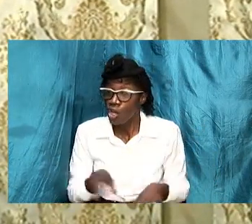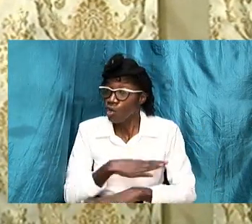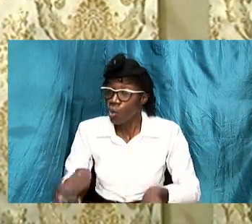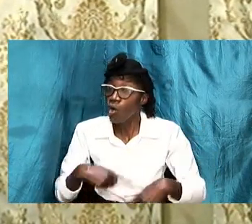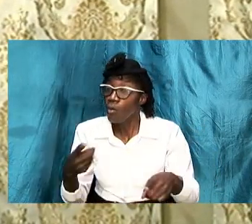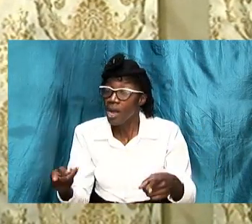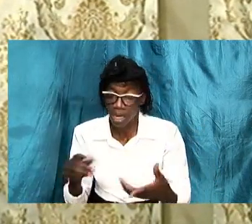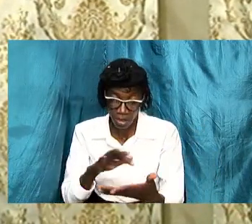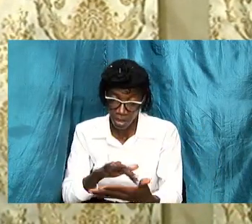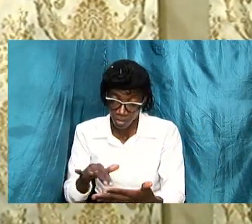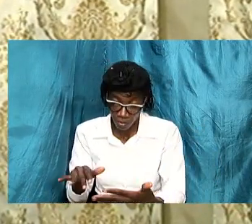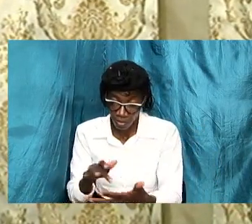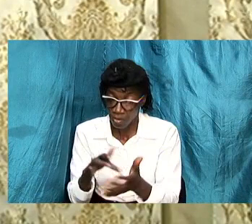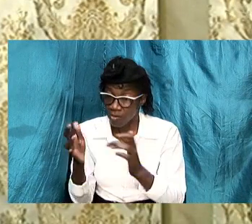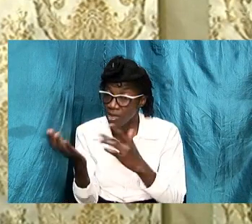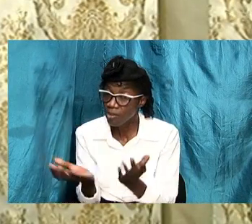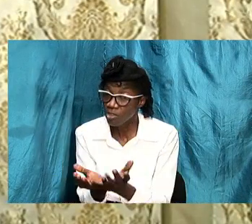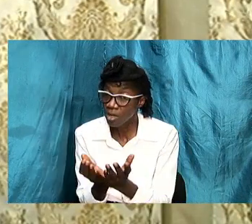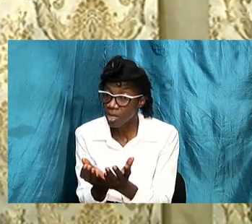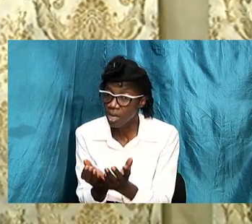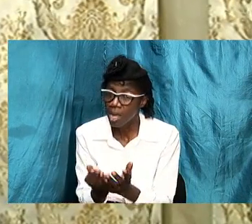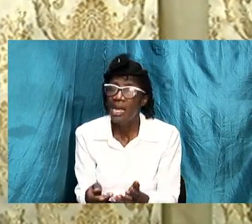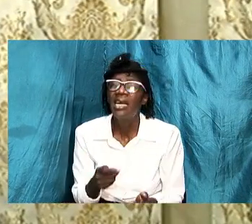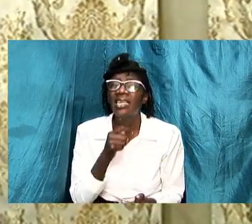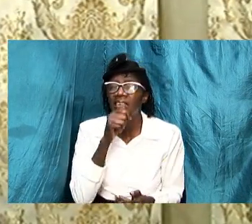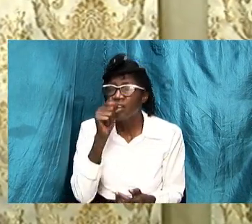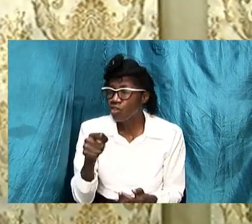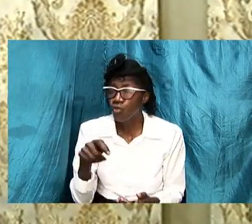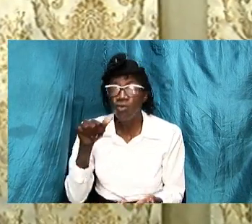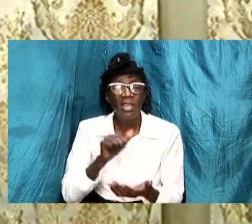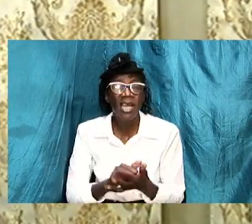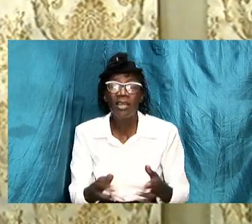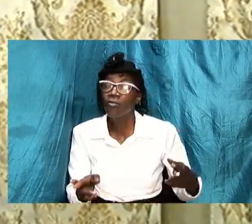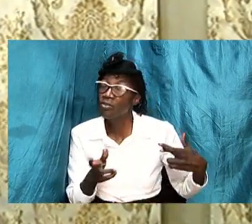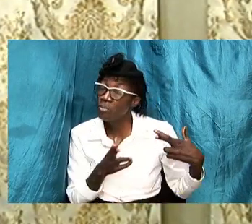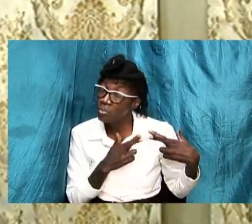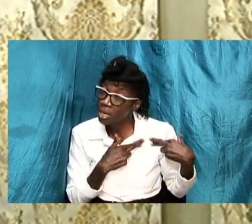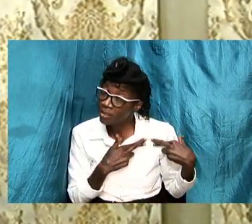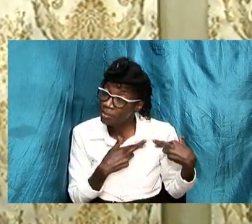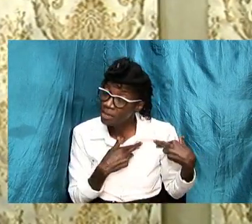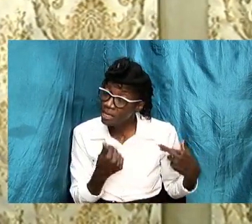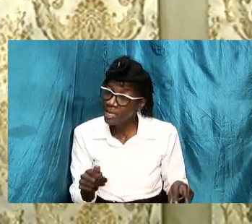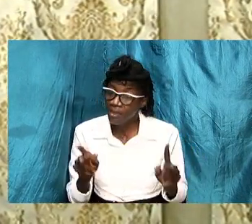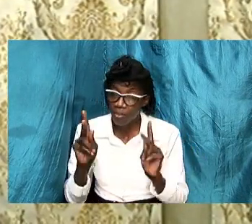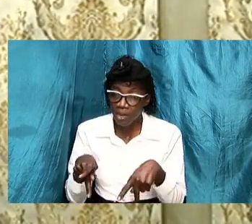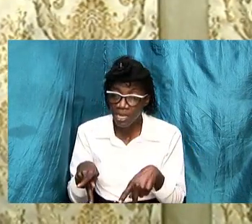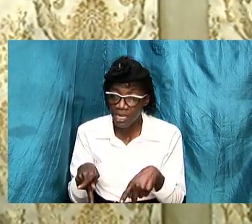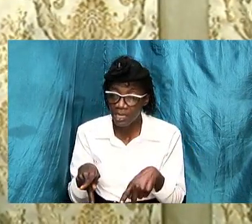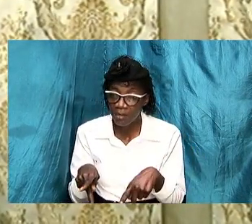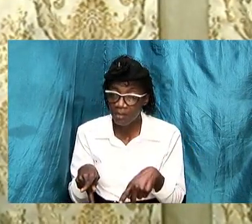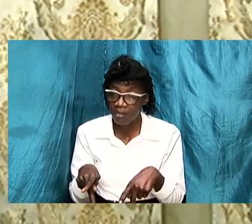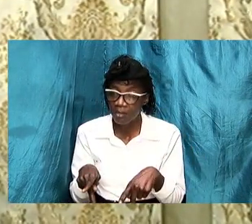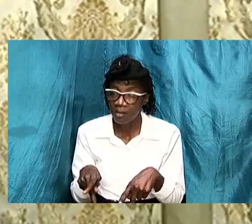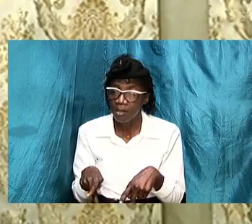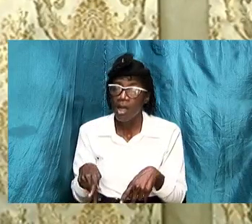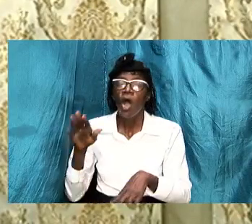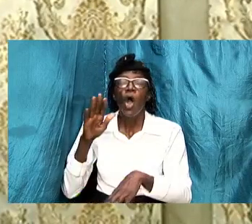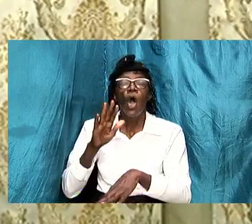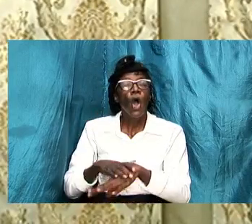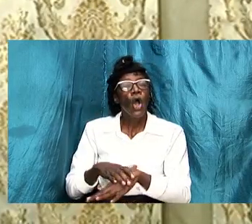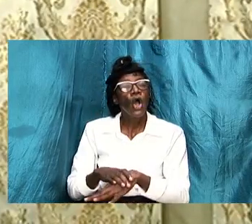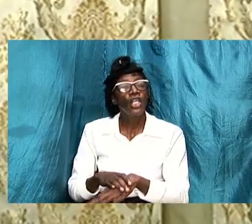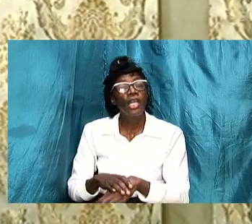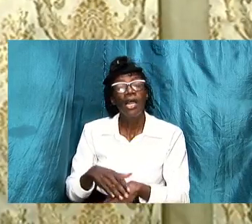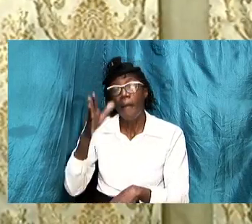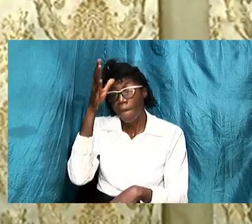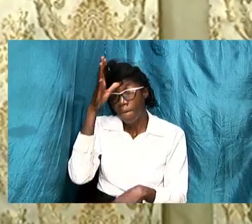fact that that that responsibility is placed squarely on our